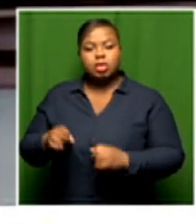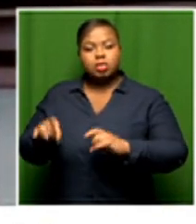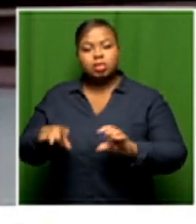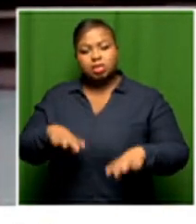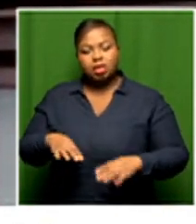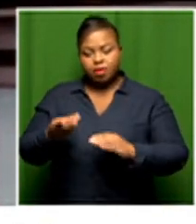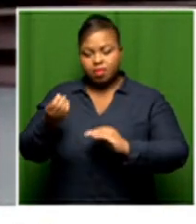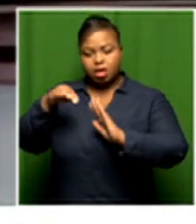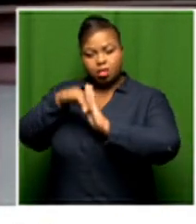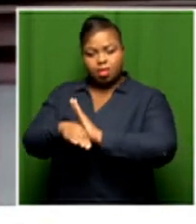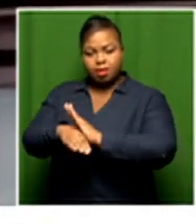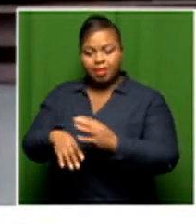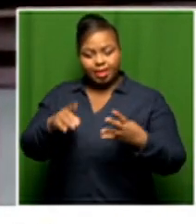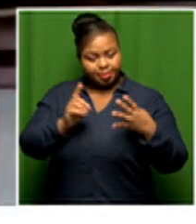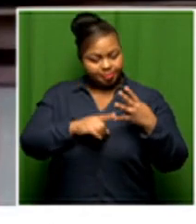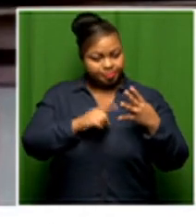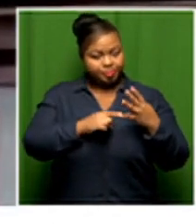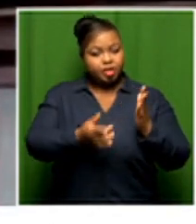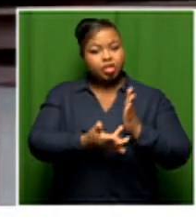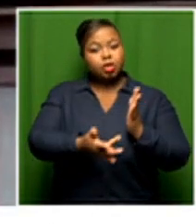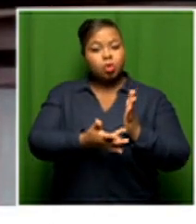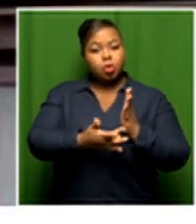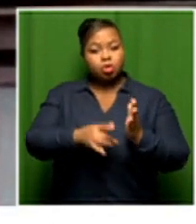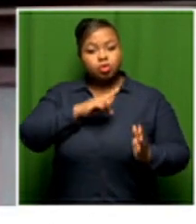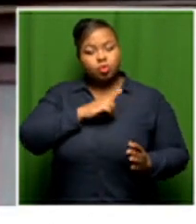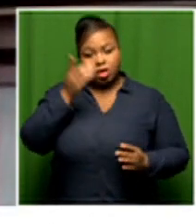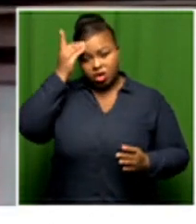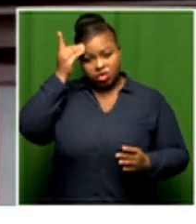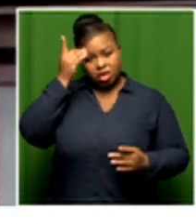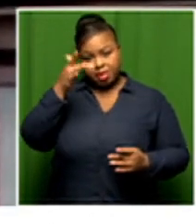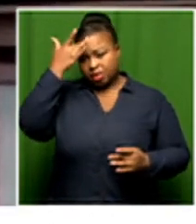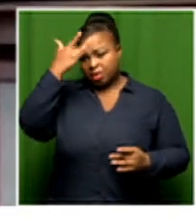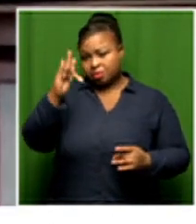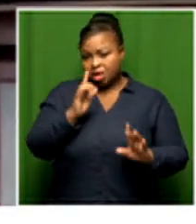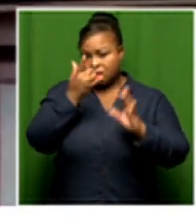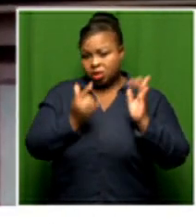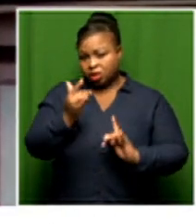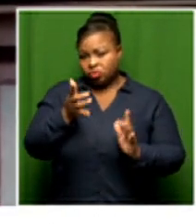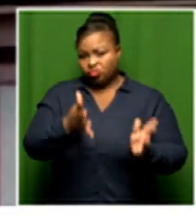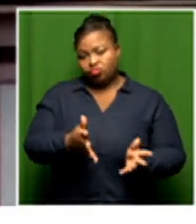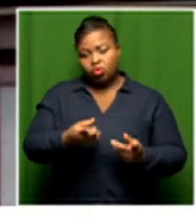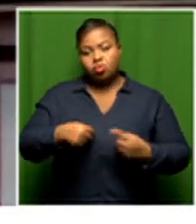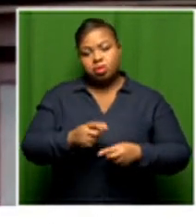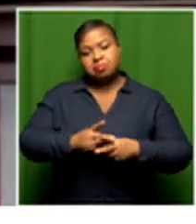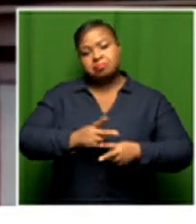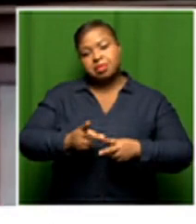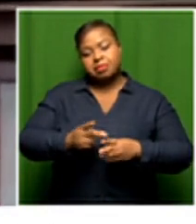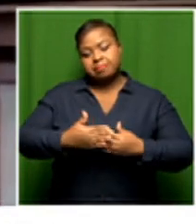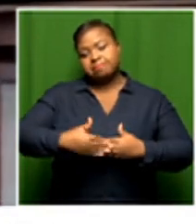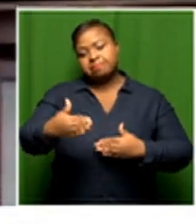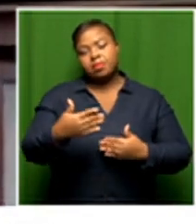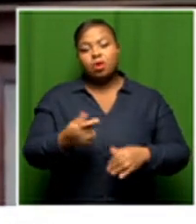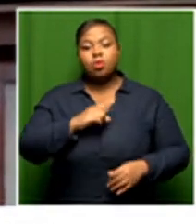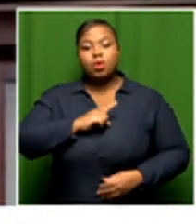into the issue of technology that we are a smart city and we need to be preparing ourselves so that we are able to